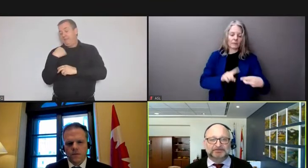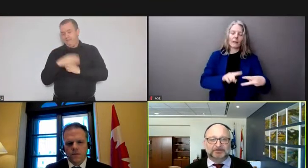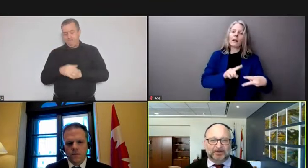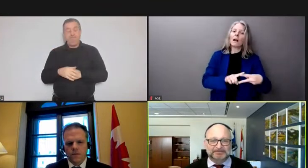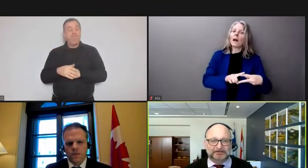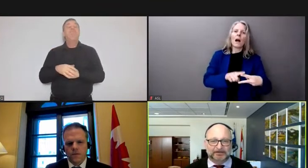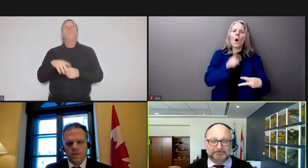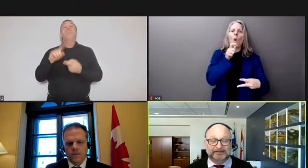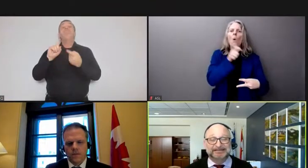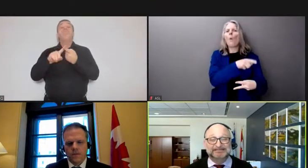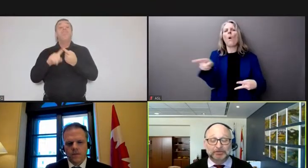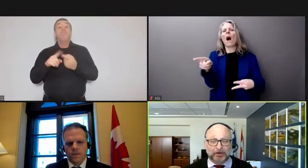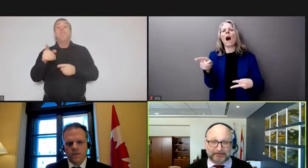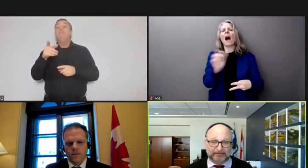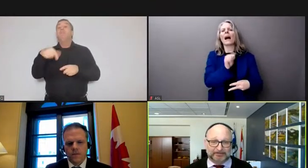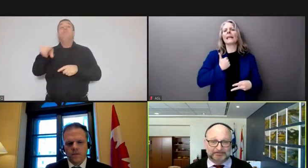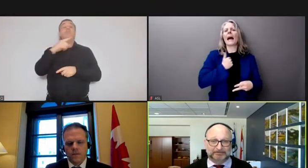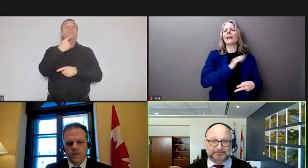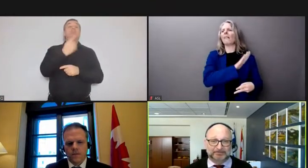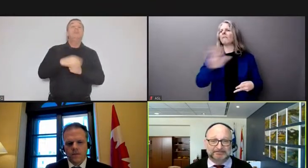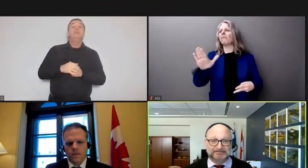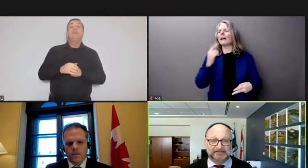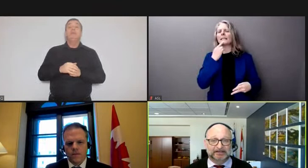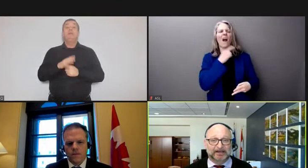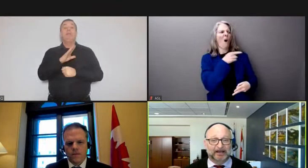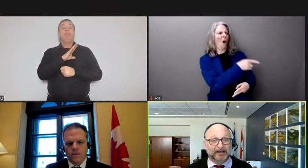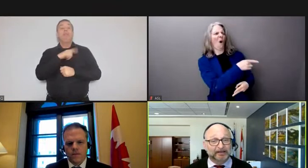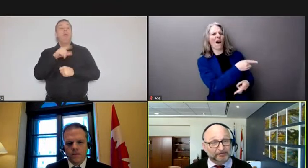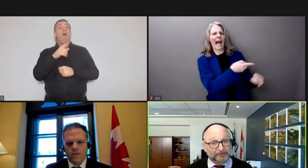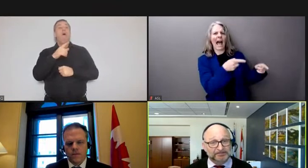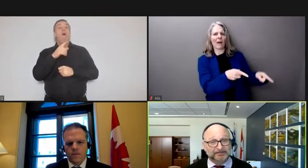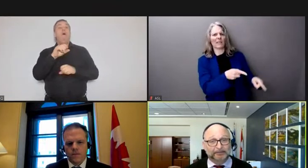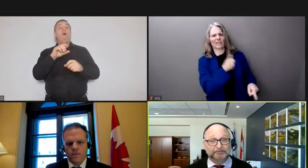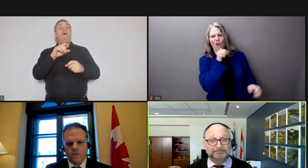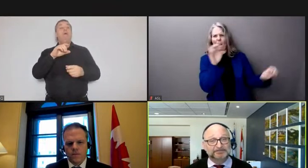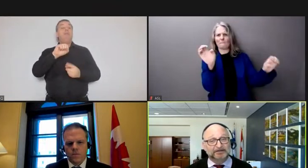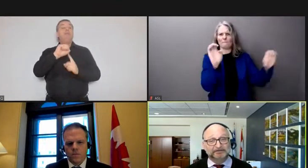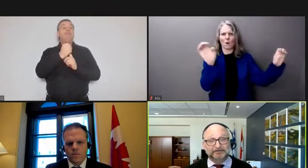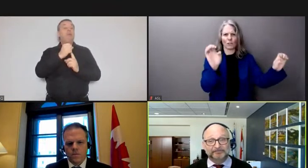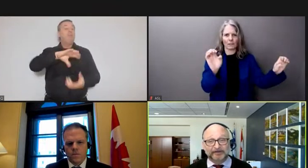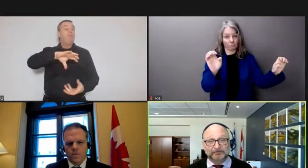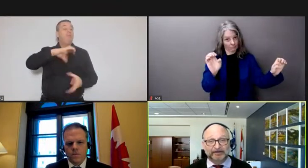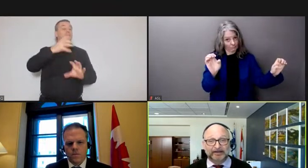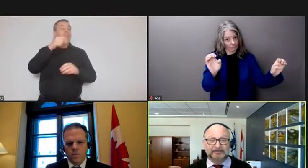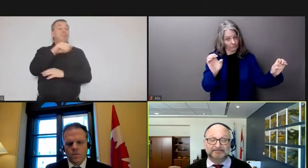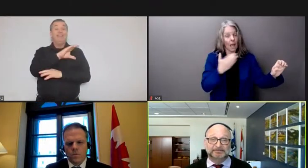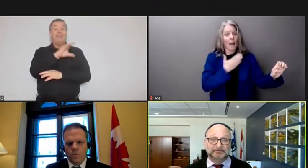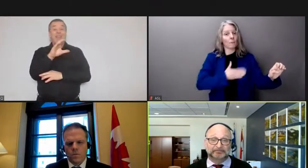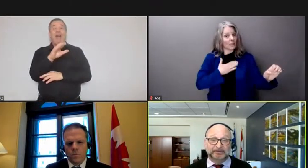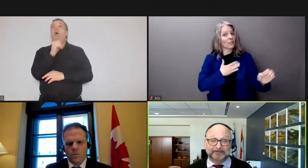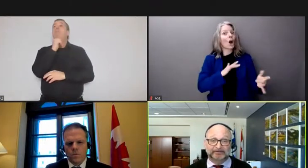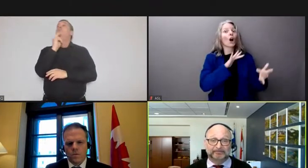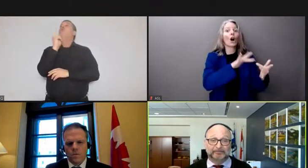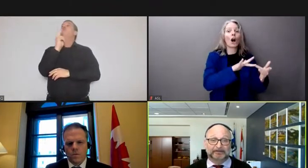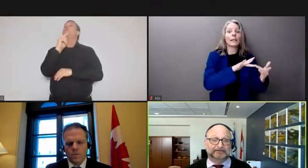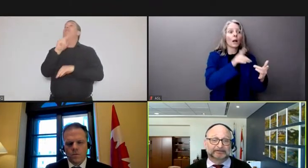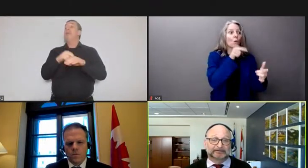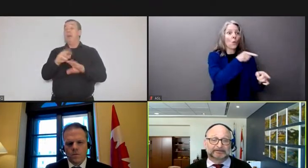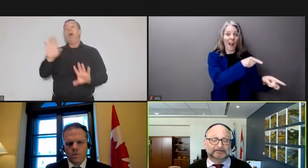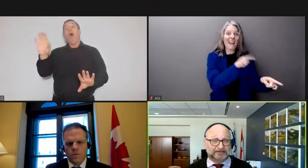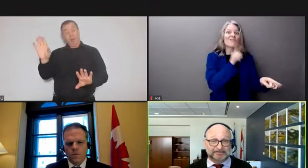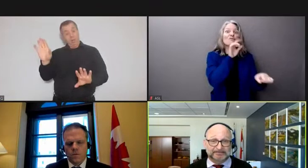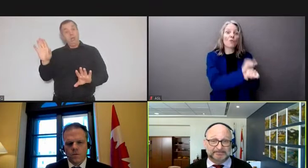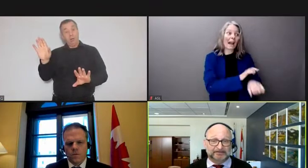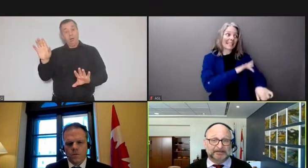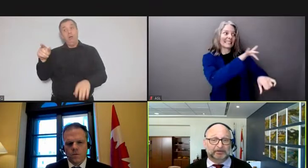situation across our country is not a national emergency i encourage them to talk to their fellow canadians who've been living through it the